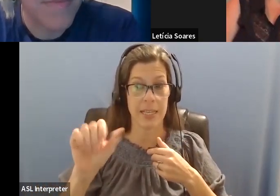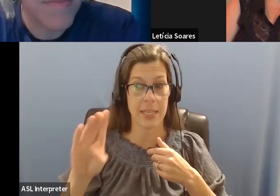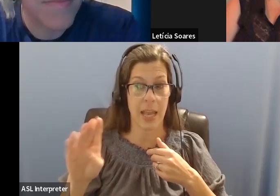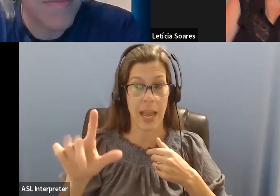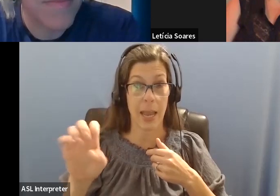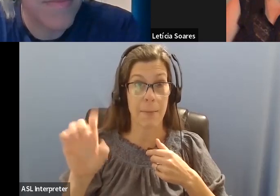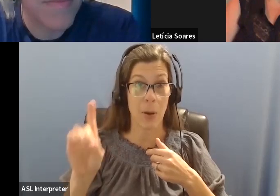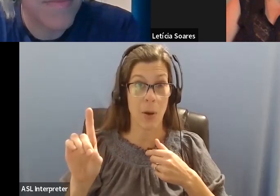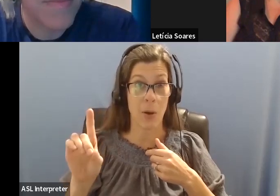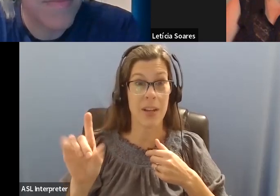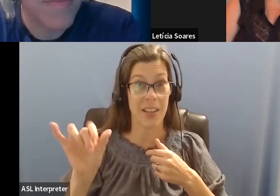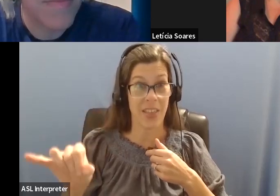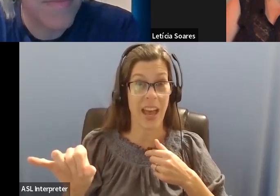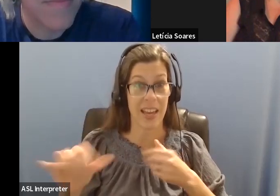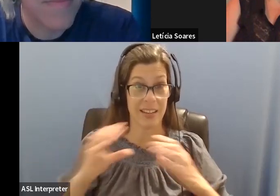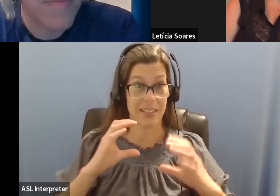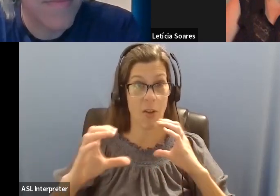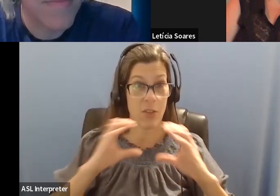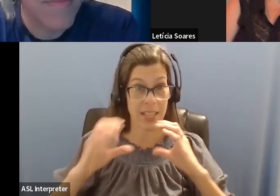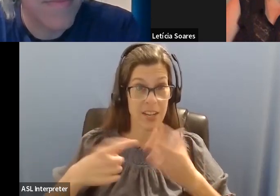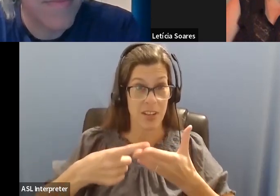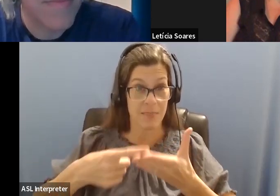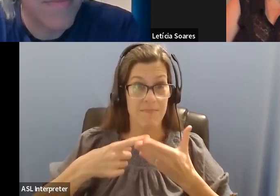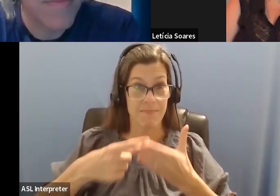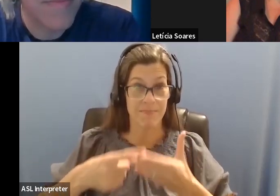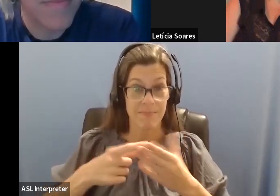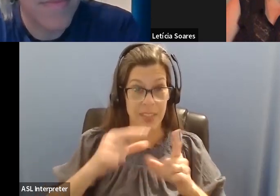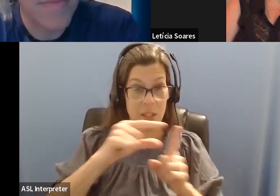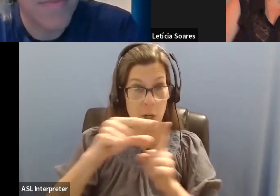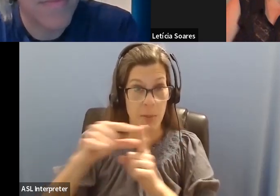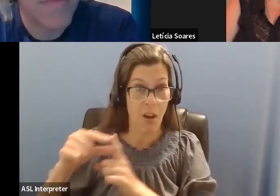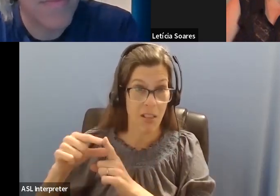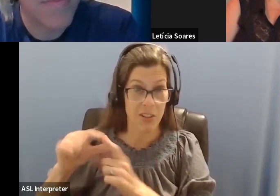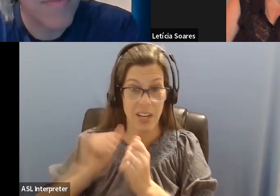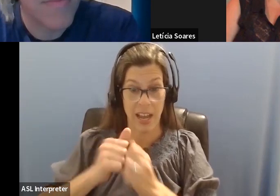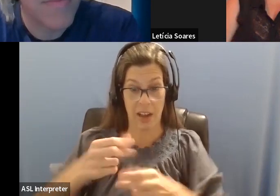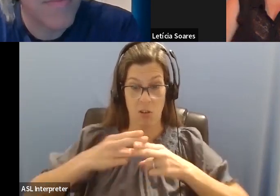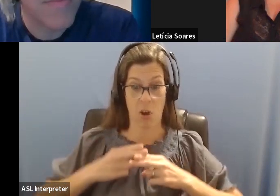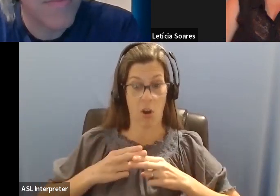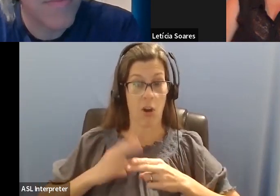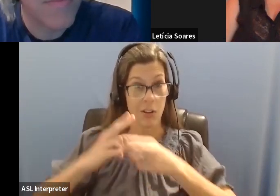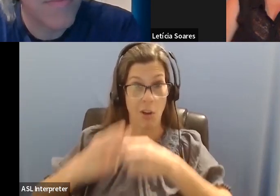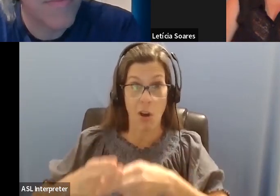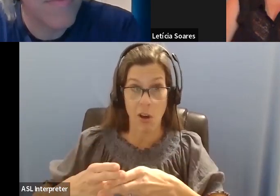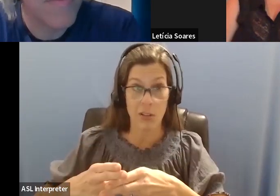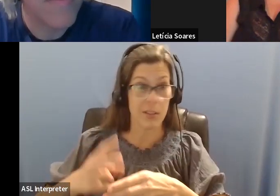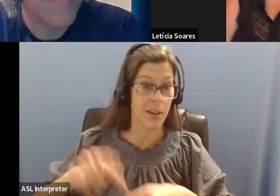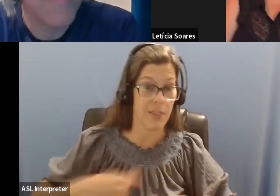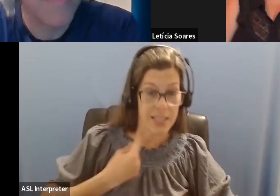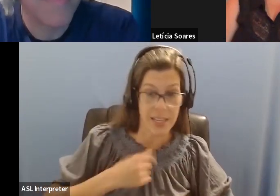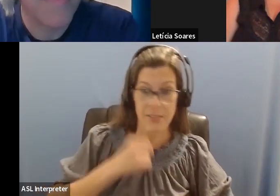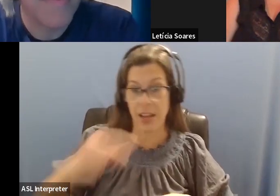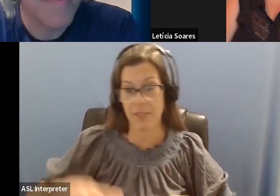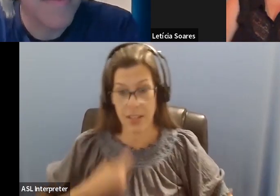necessary conversation, um, to have on what it means to be disabled because